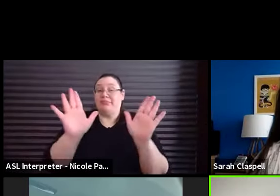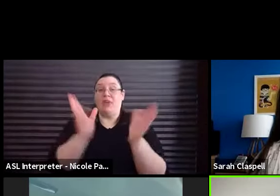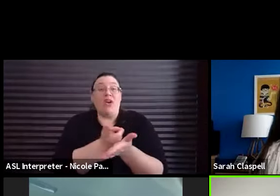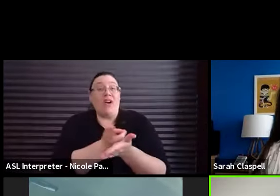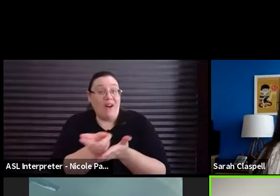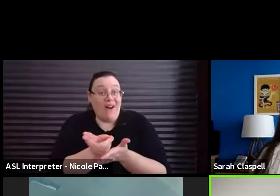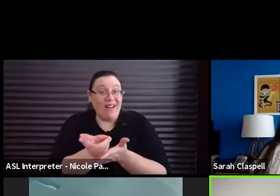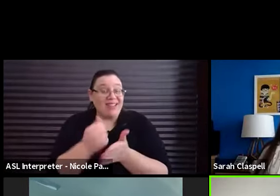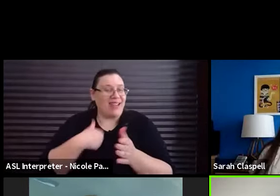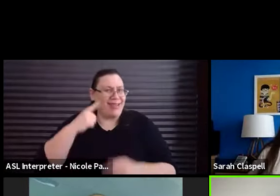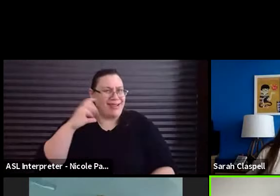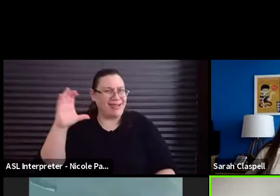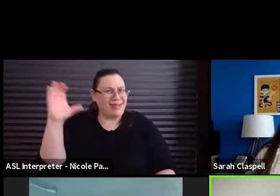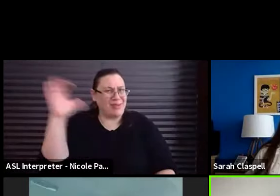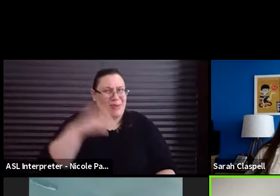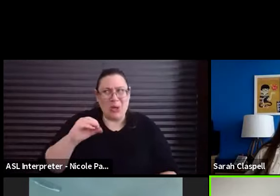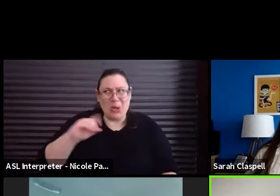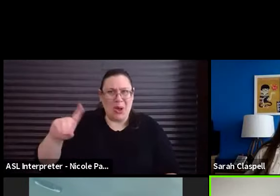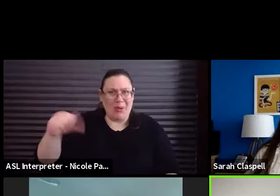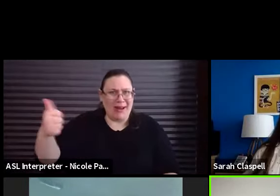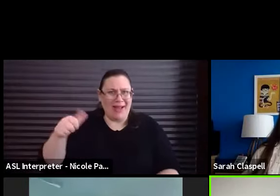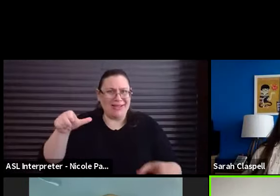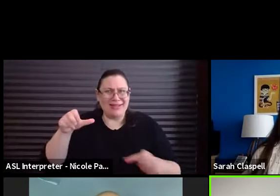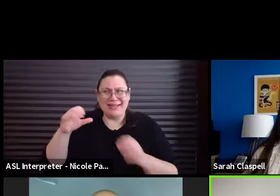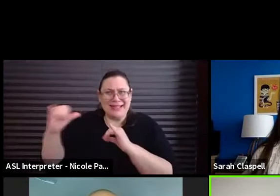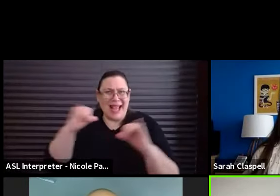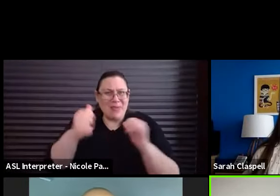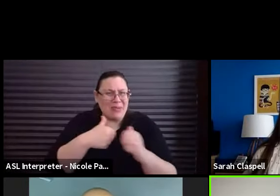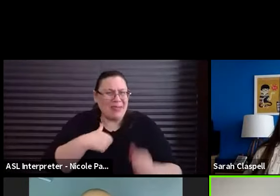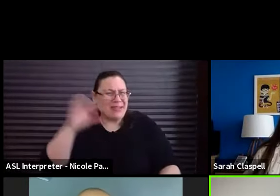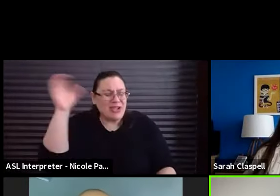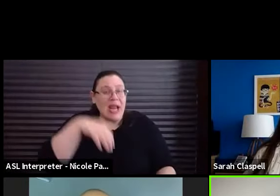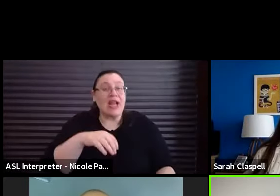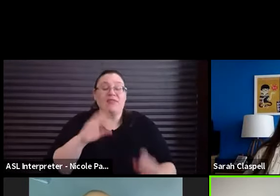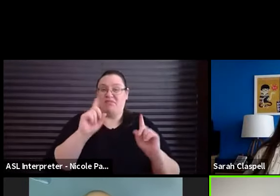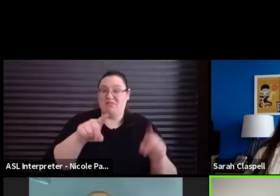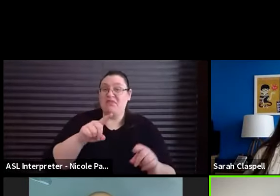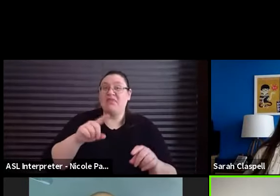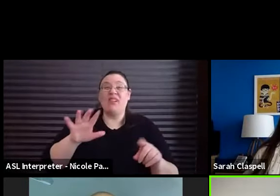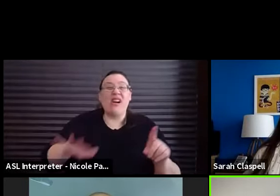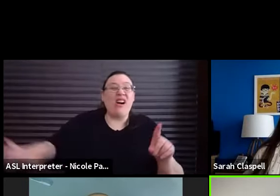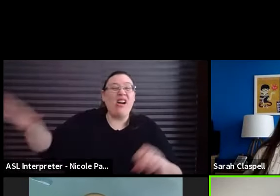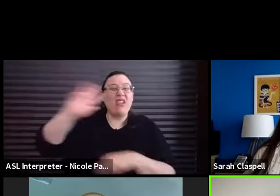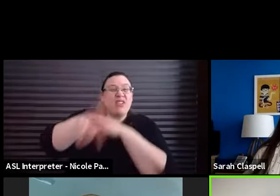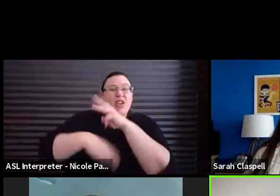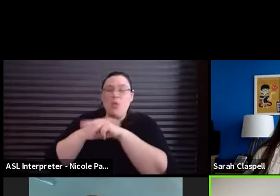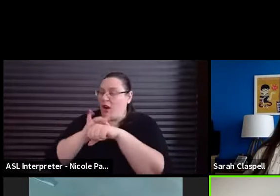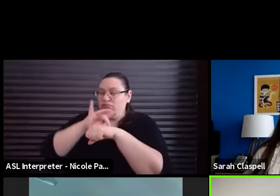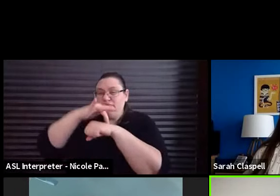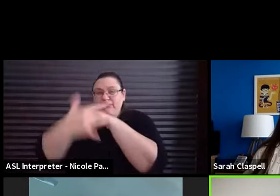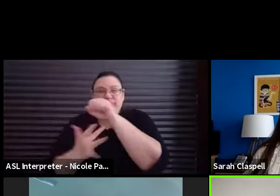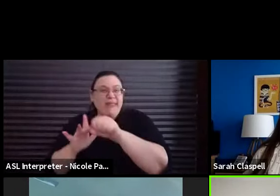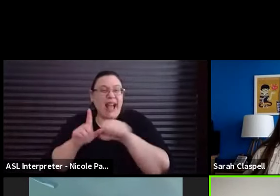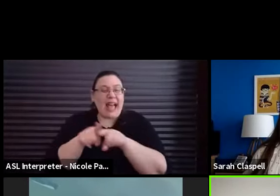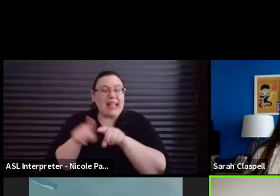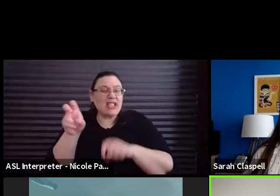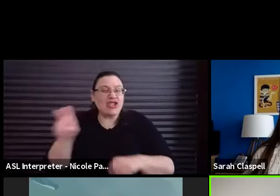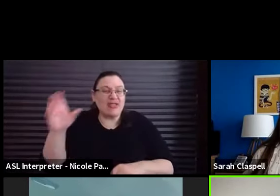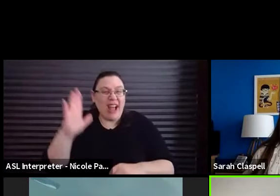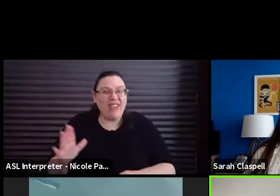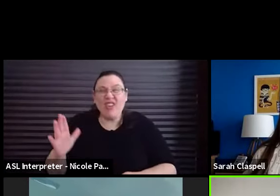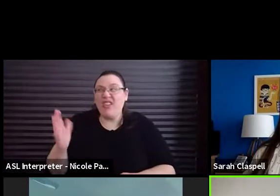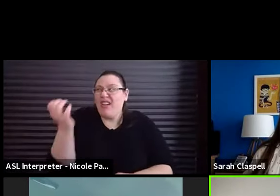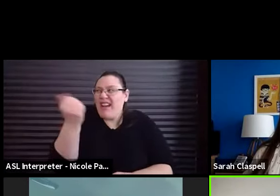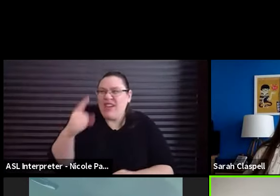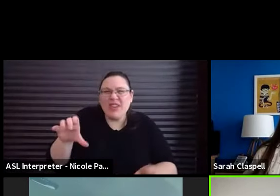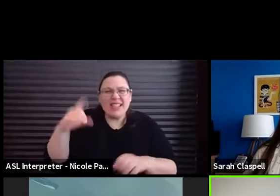that it's so weird that, no one else does. Like when you go to around the world, like as a traveler, everyone does